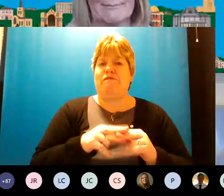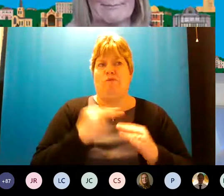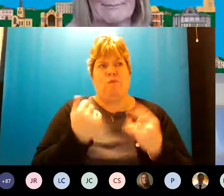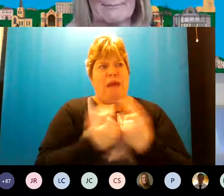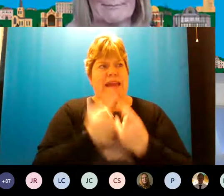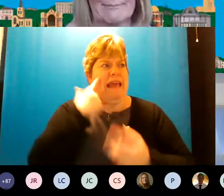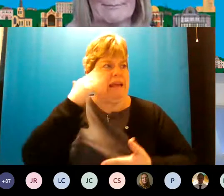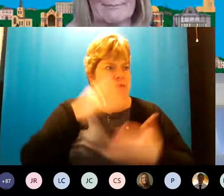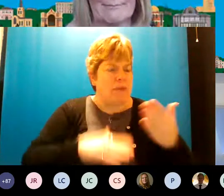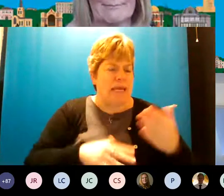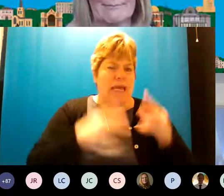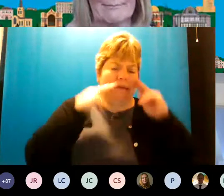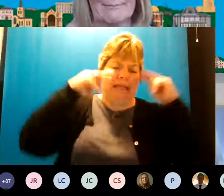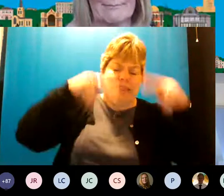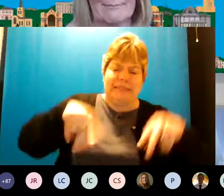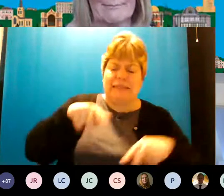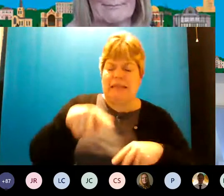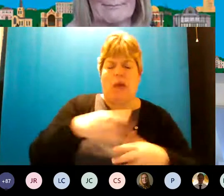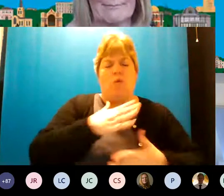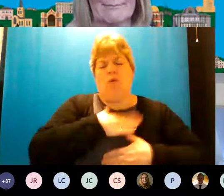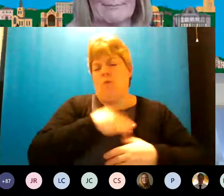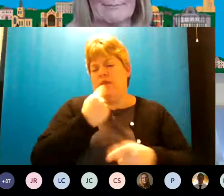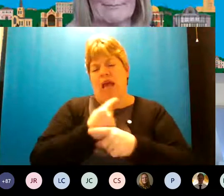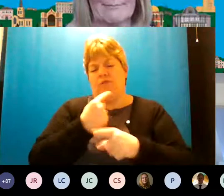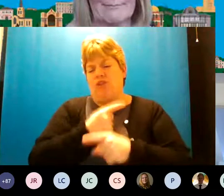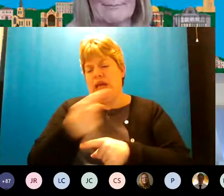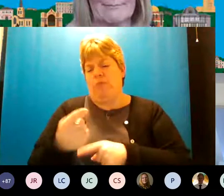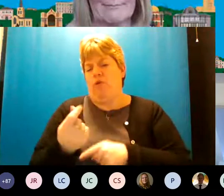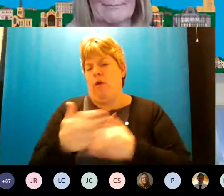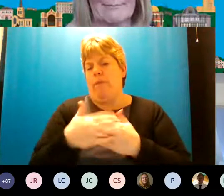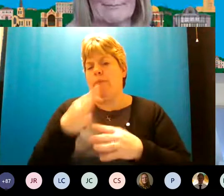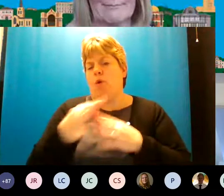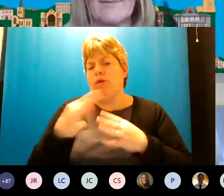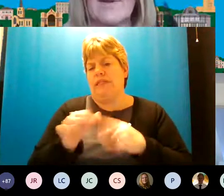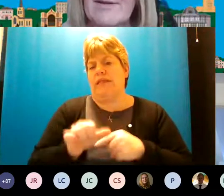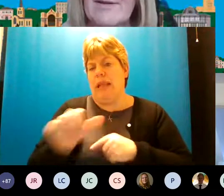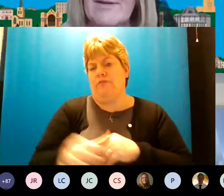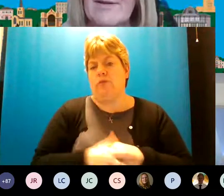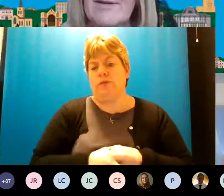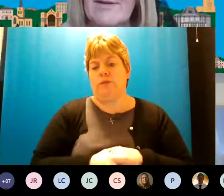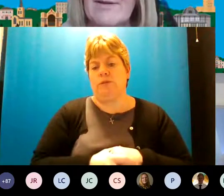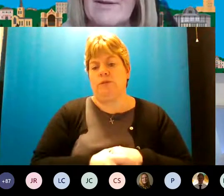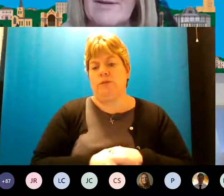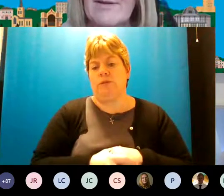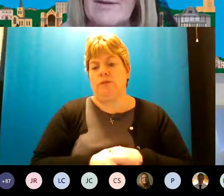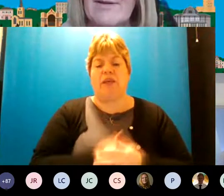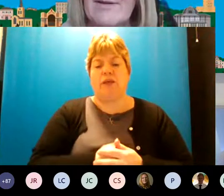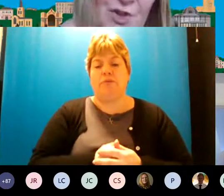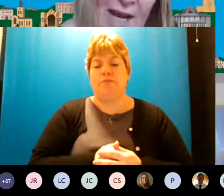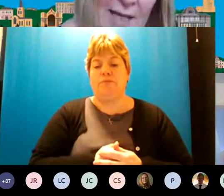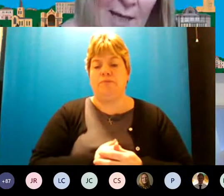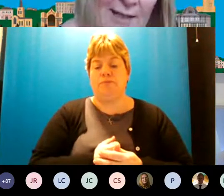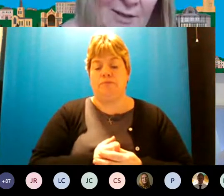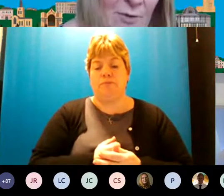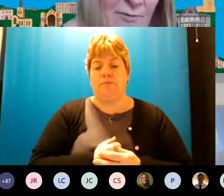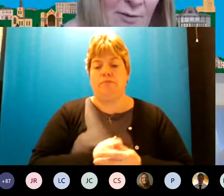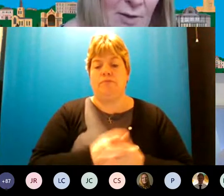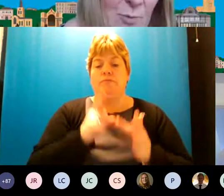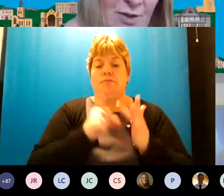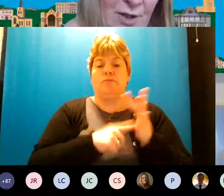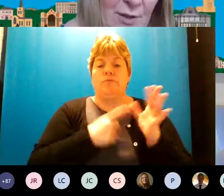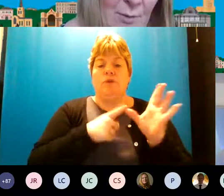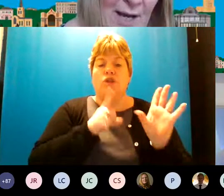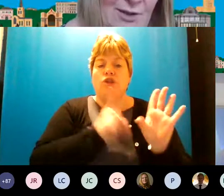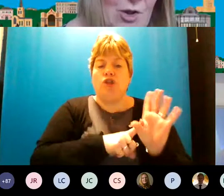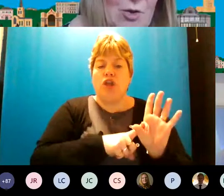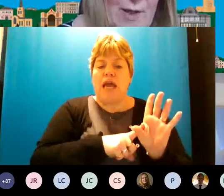and insights into it then i'd love to have a chat about it in a bit more detail thank you very much um jay i don't know